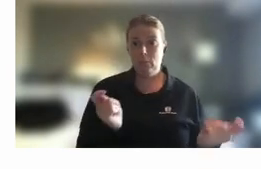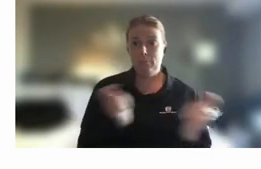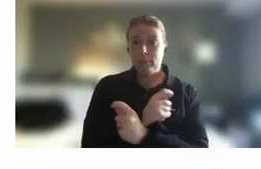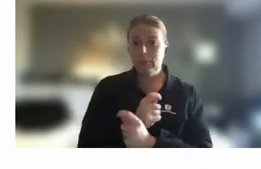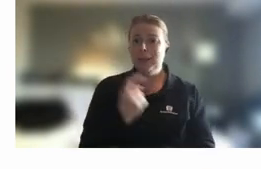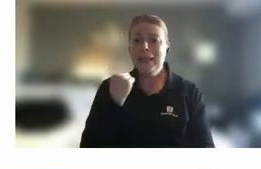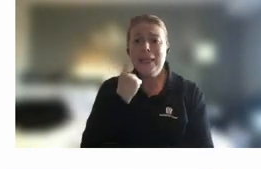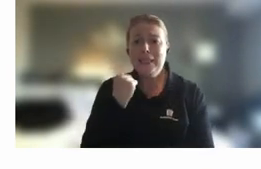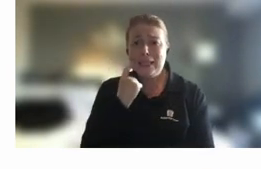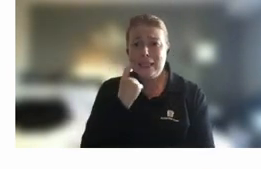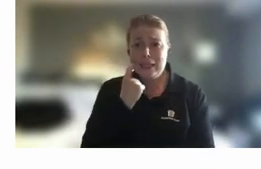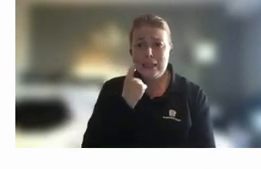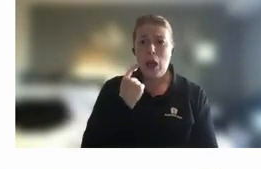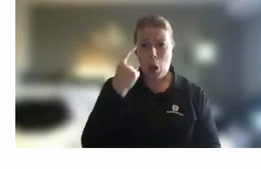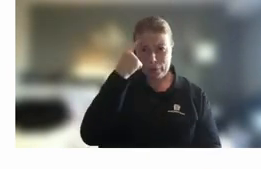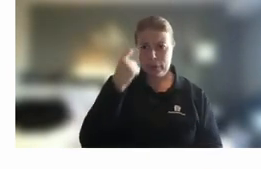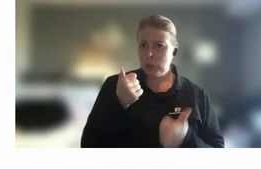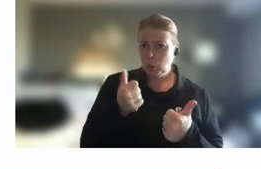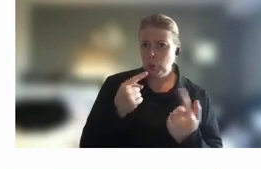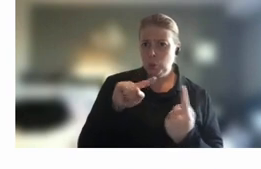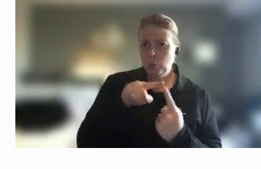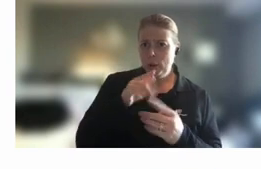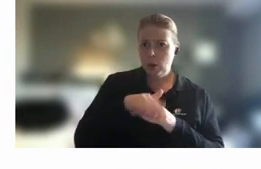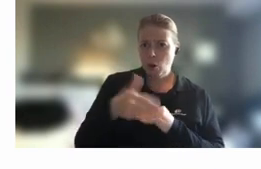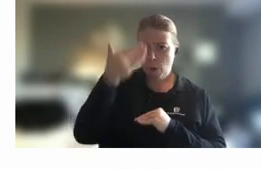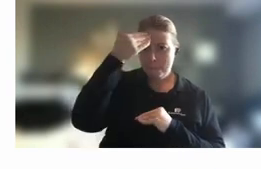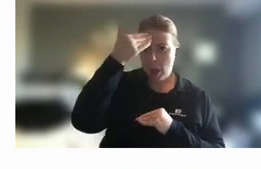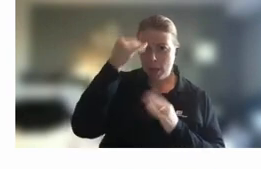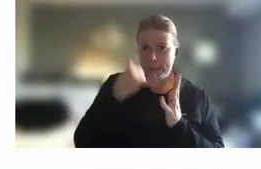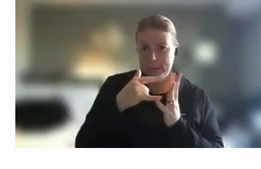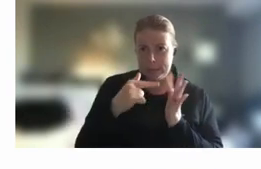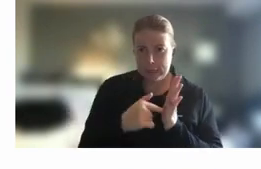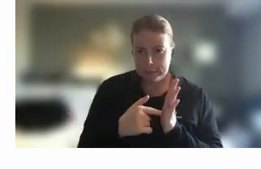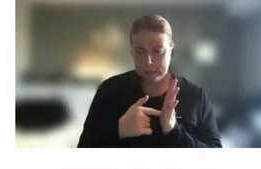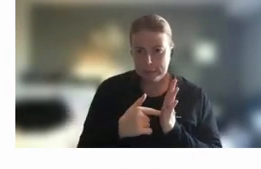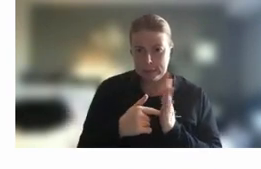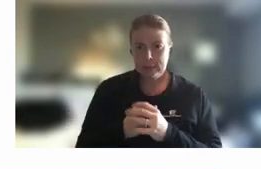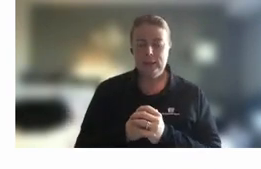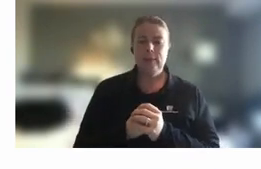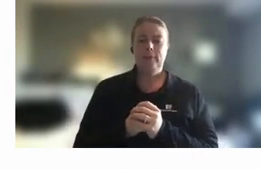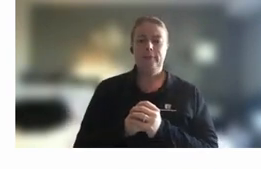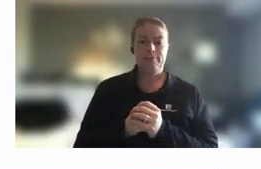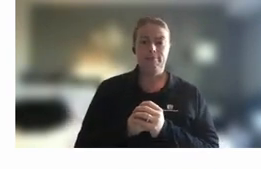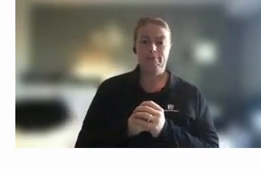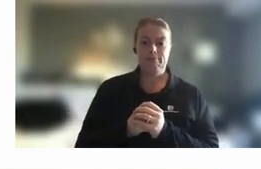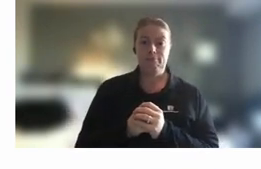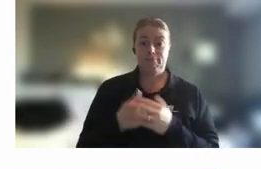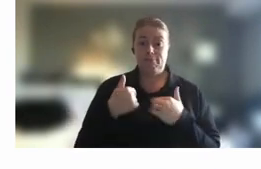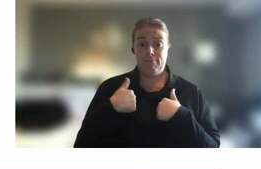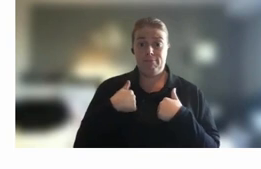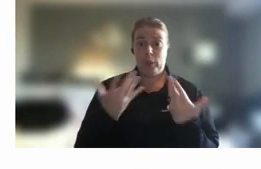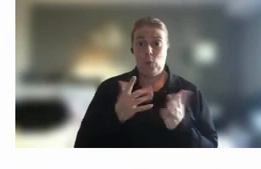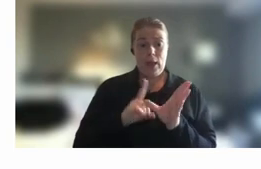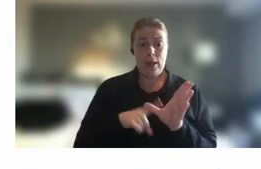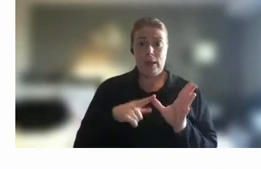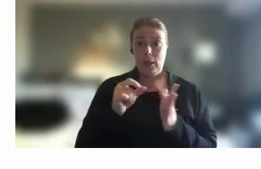that's a really good point about mindset because um you know again I'm I'm in Yipoon today a part